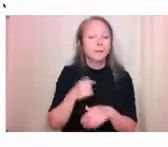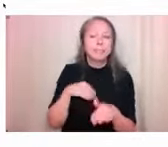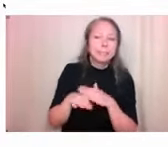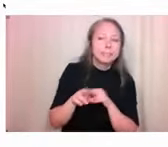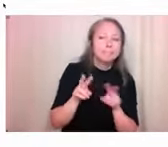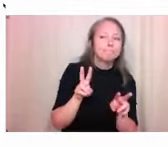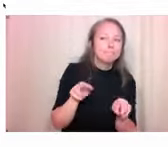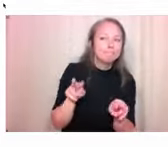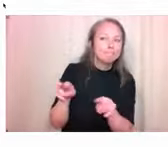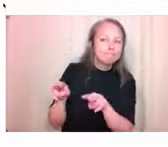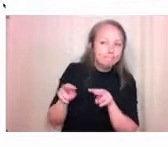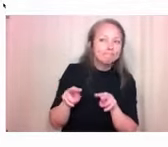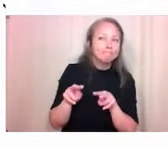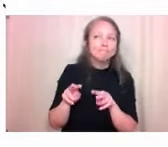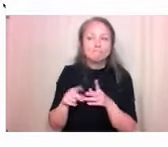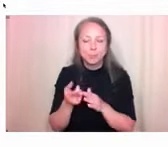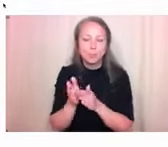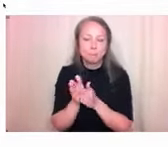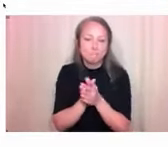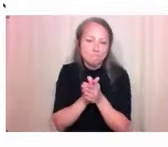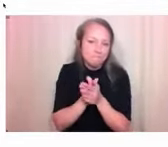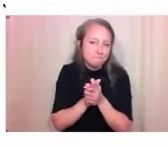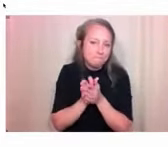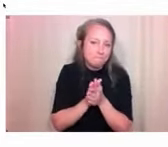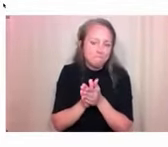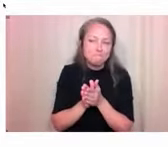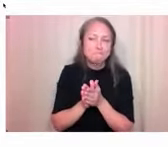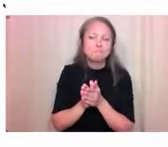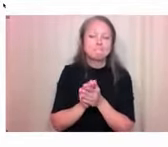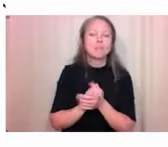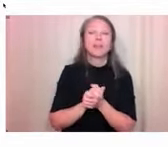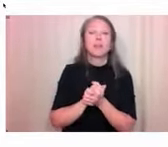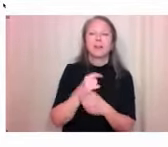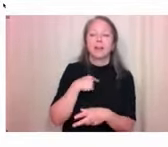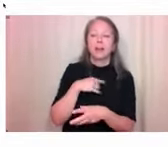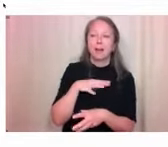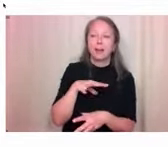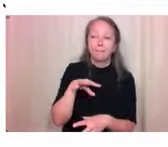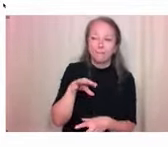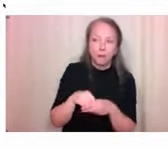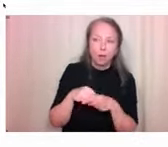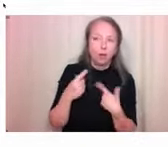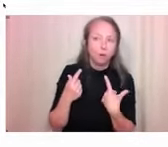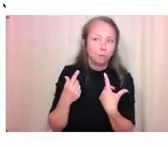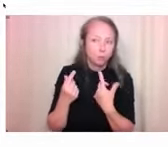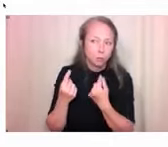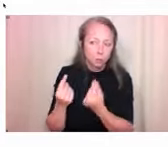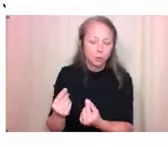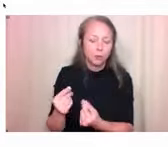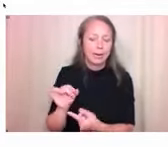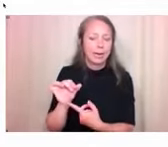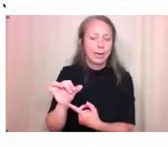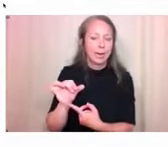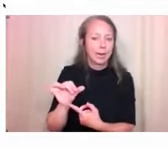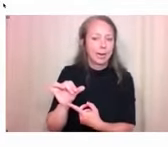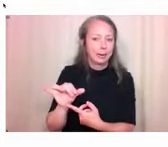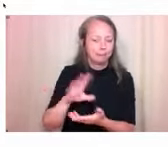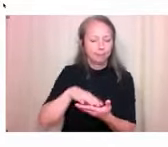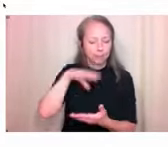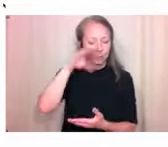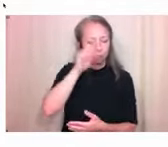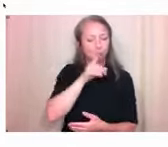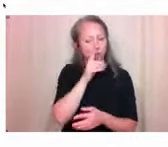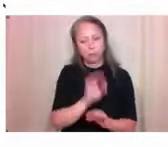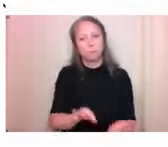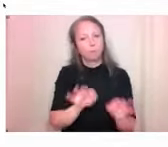interested. And the more I've been involved, the more I realized how important it really is. And I've just been doing